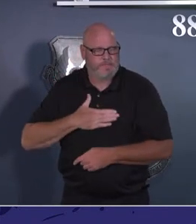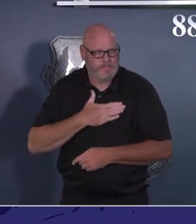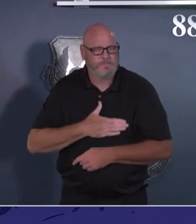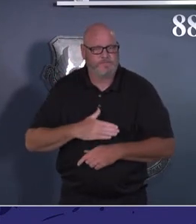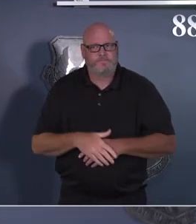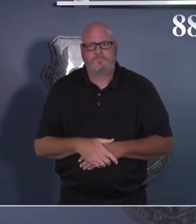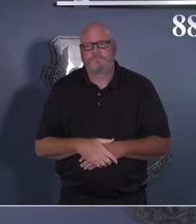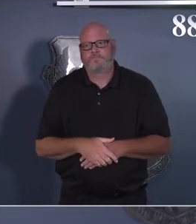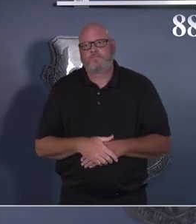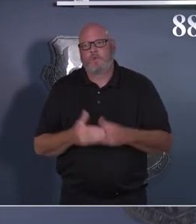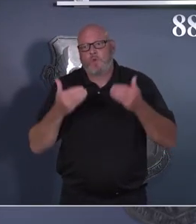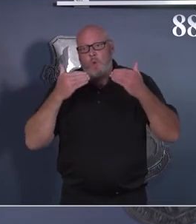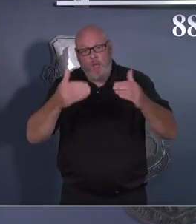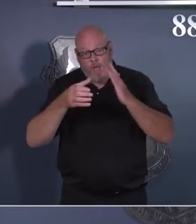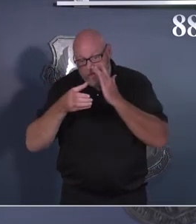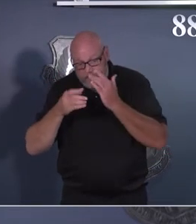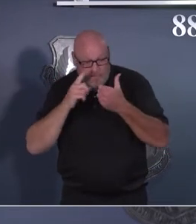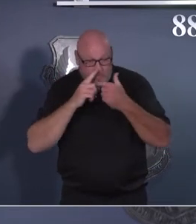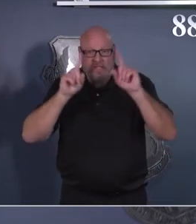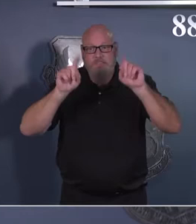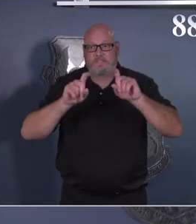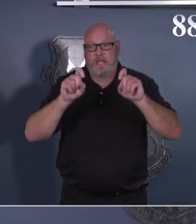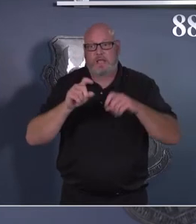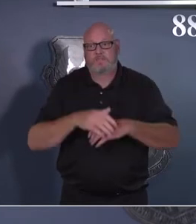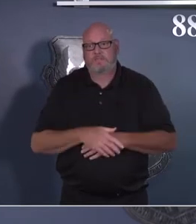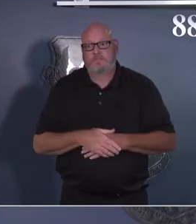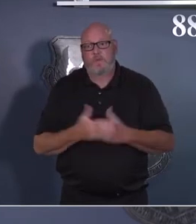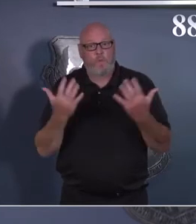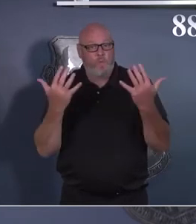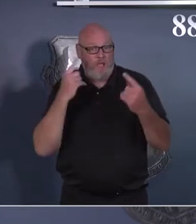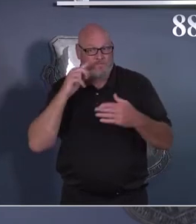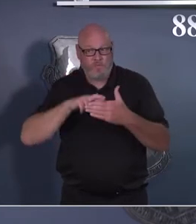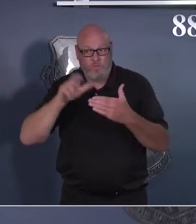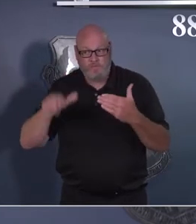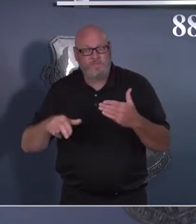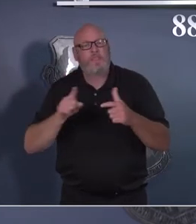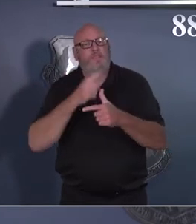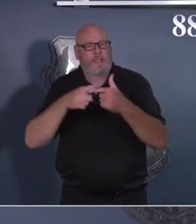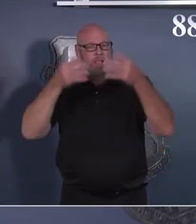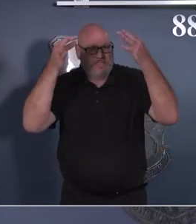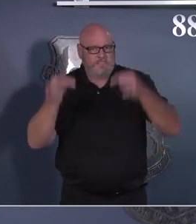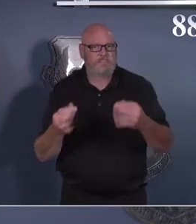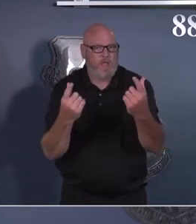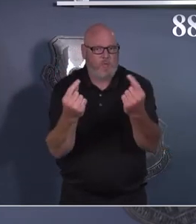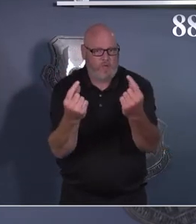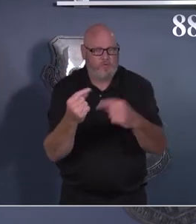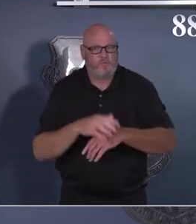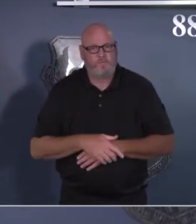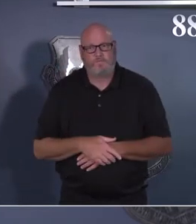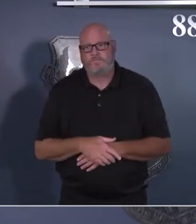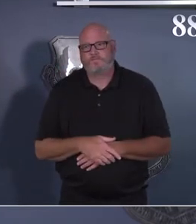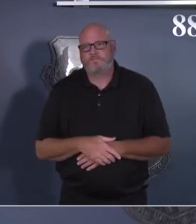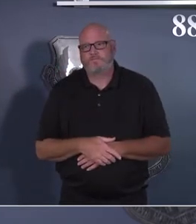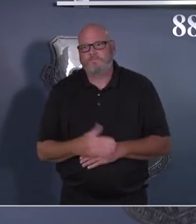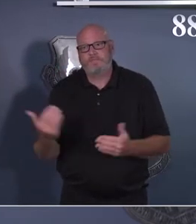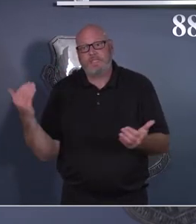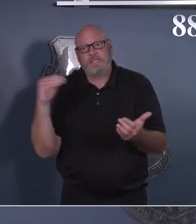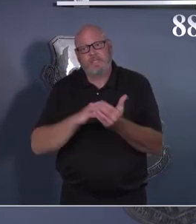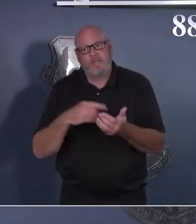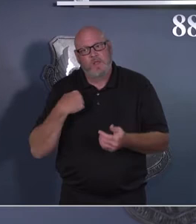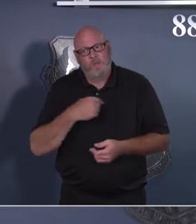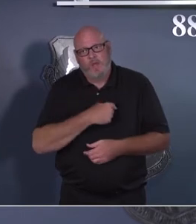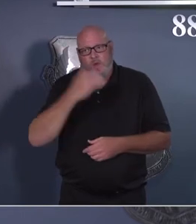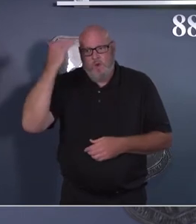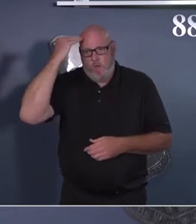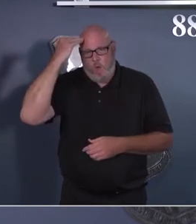have a strong protective effect against all forms of the COVID virus, including the Delta variant, especially against developing more